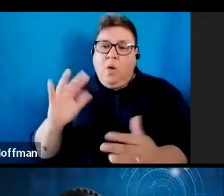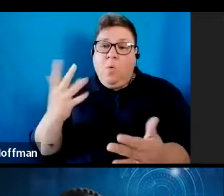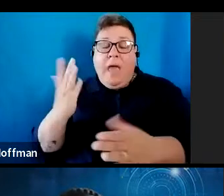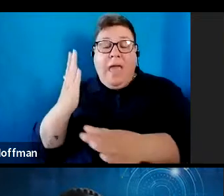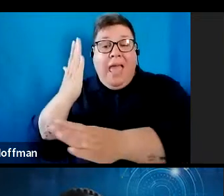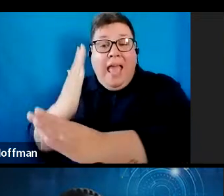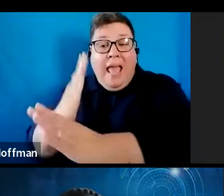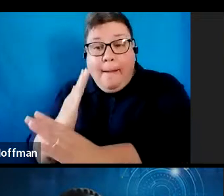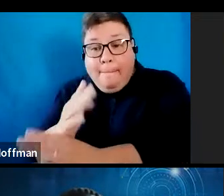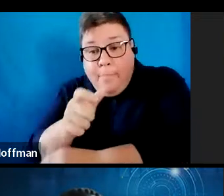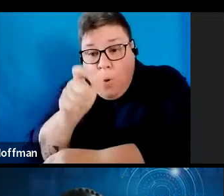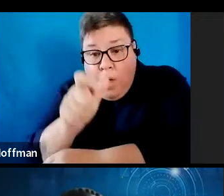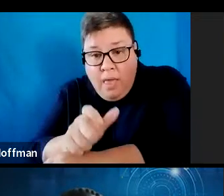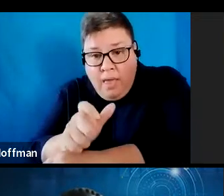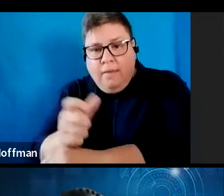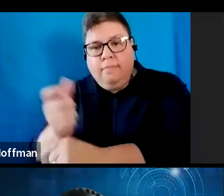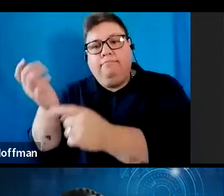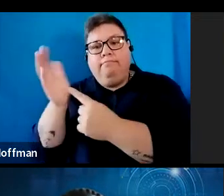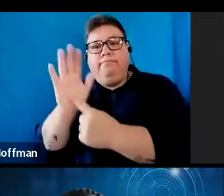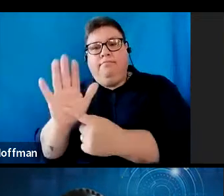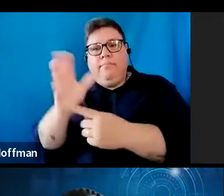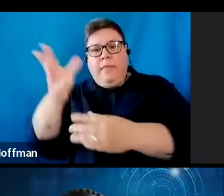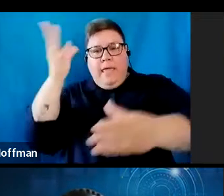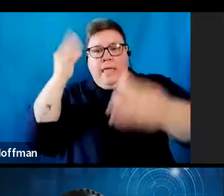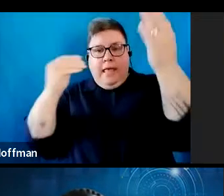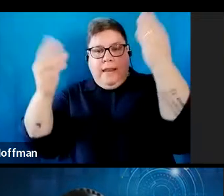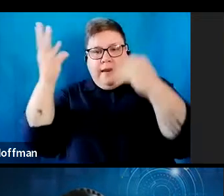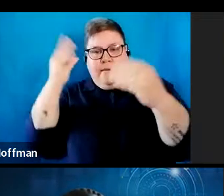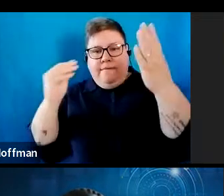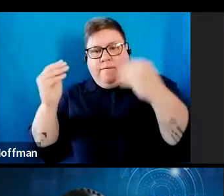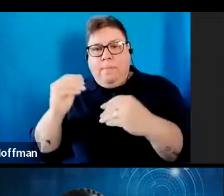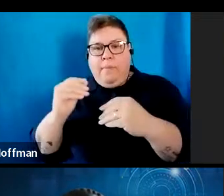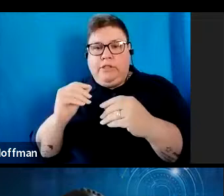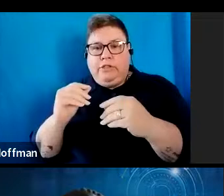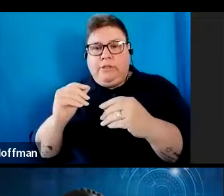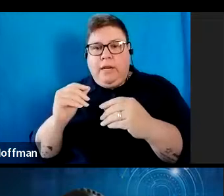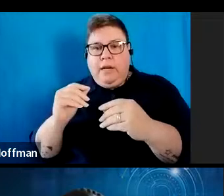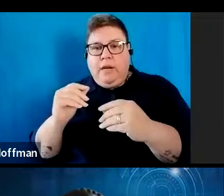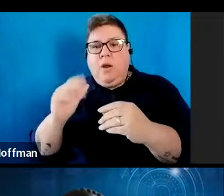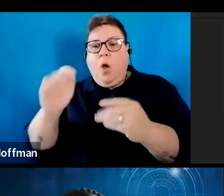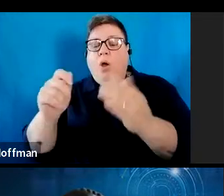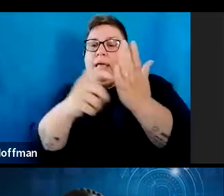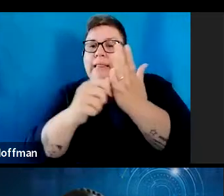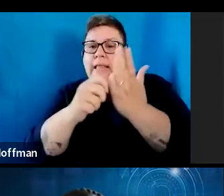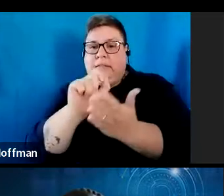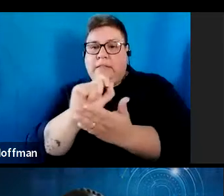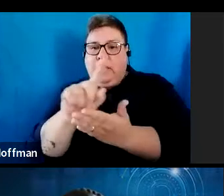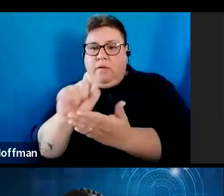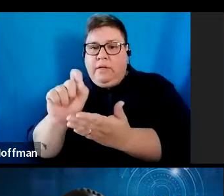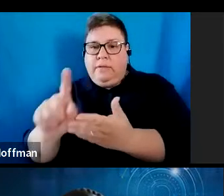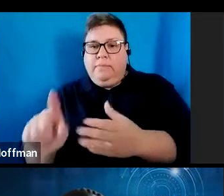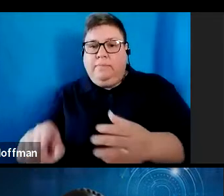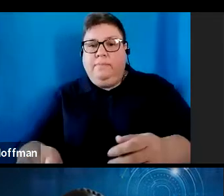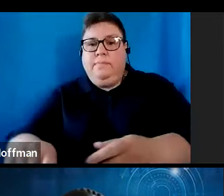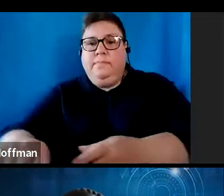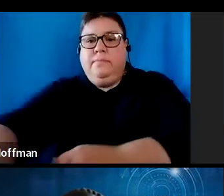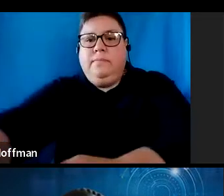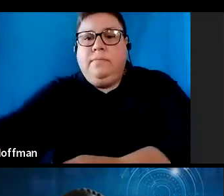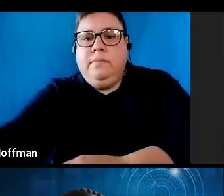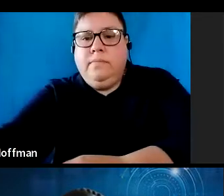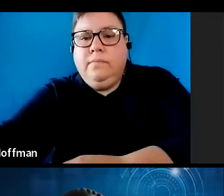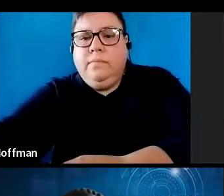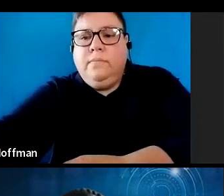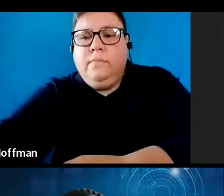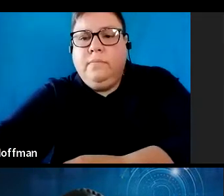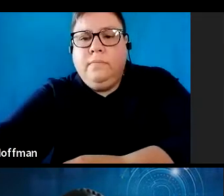provide all the information on the tax directive application form to allow the